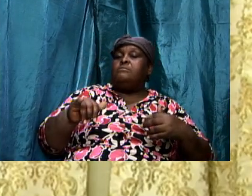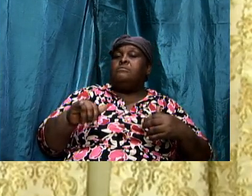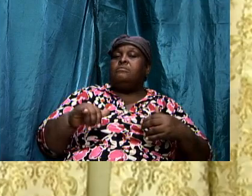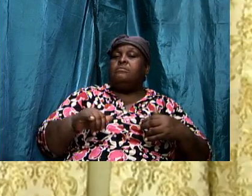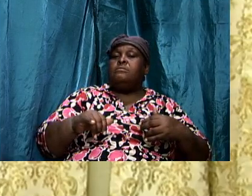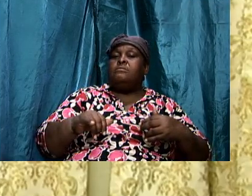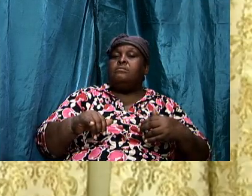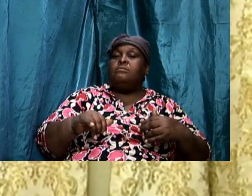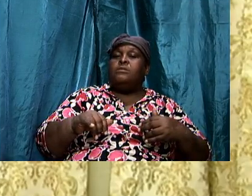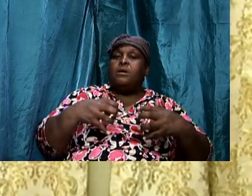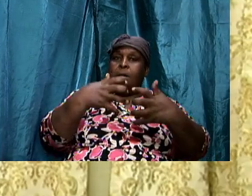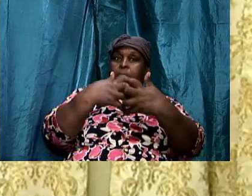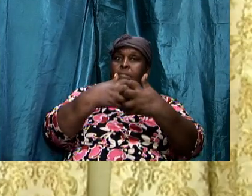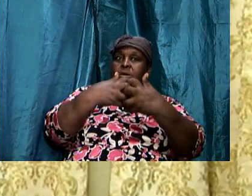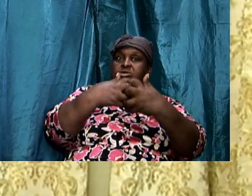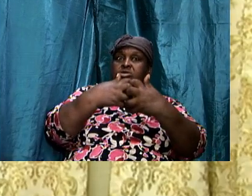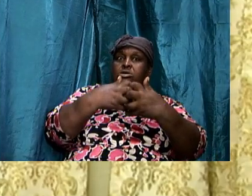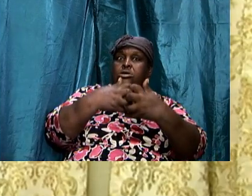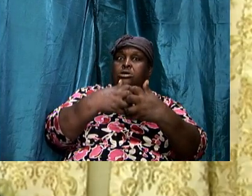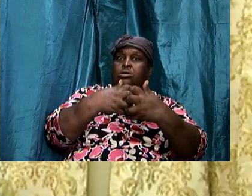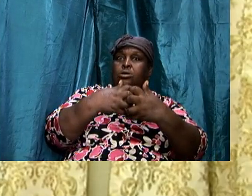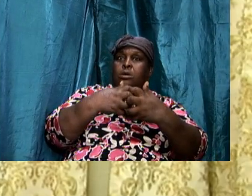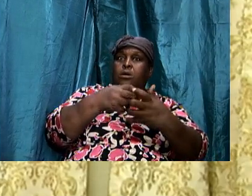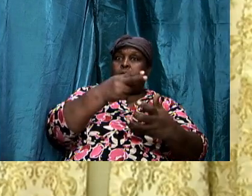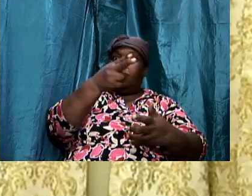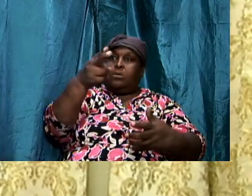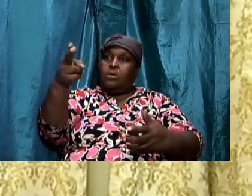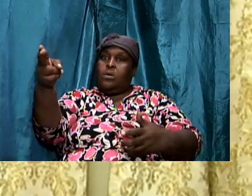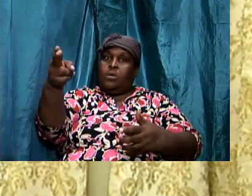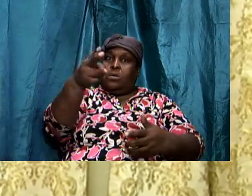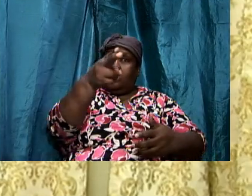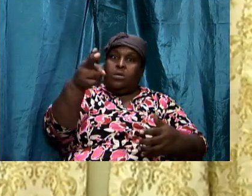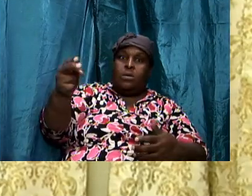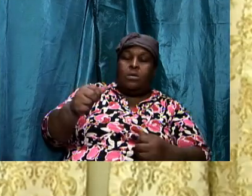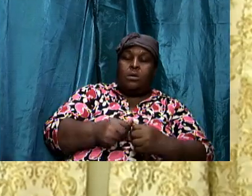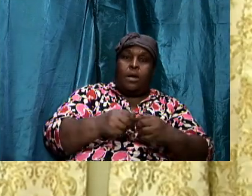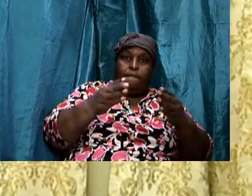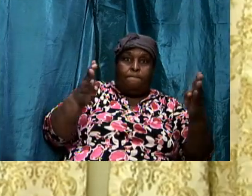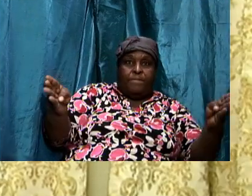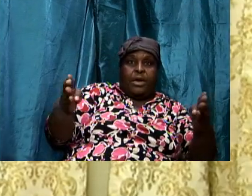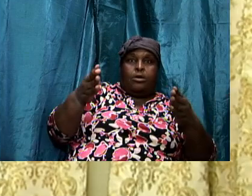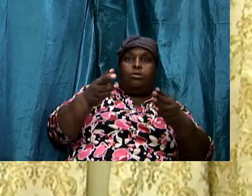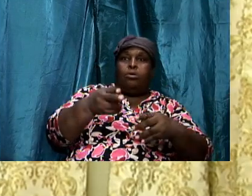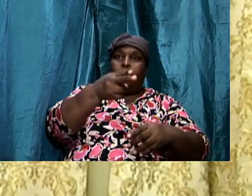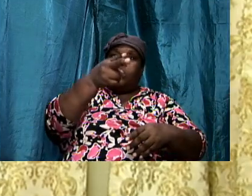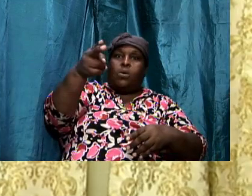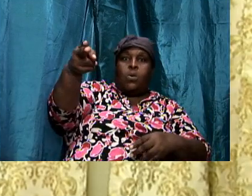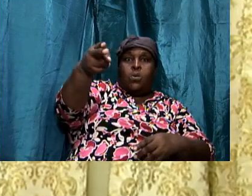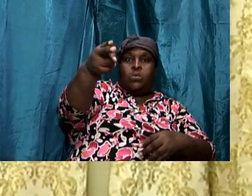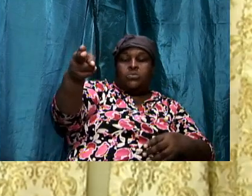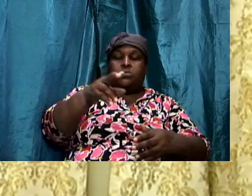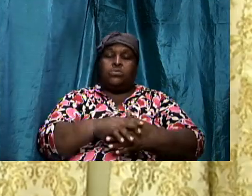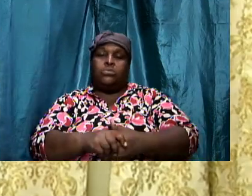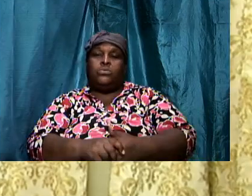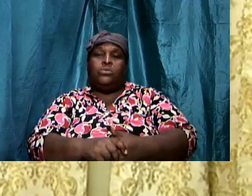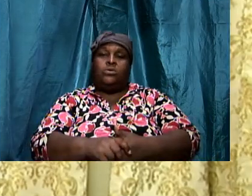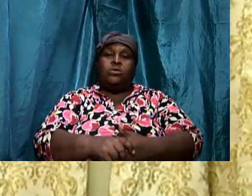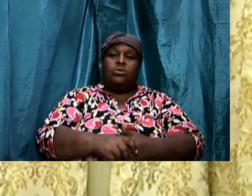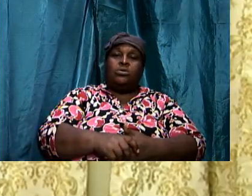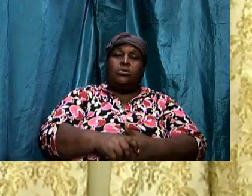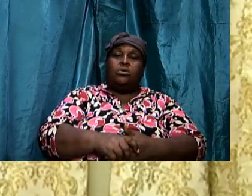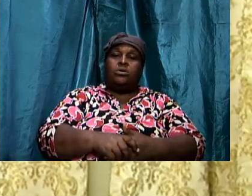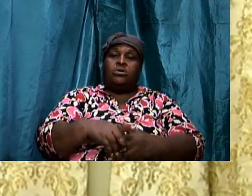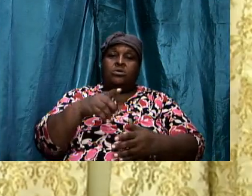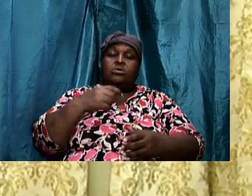the criminals absence of offensive weapons will render the security forces ineffective